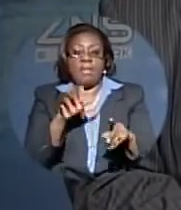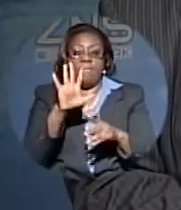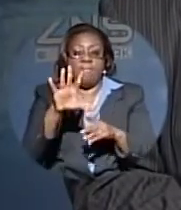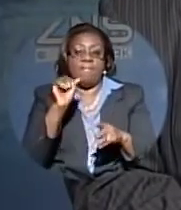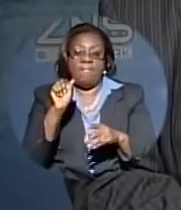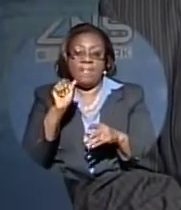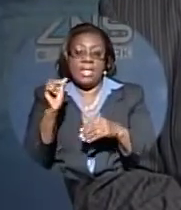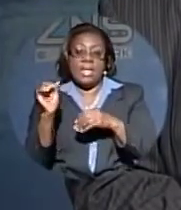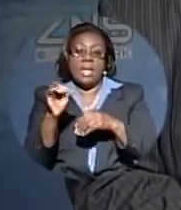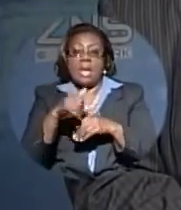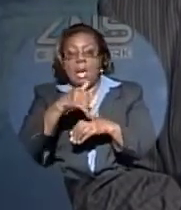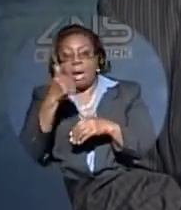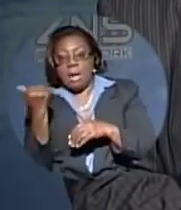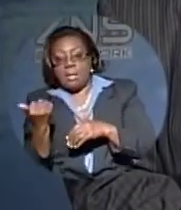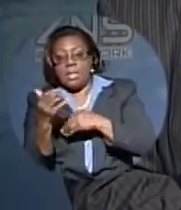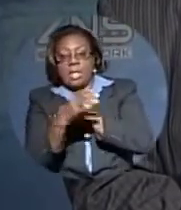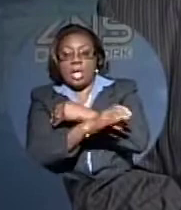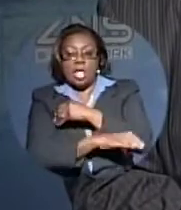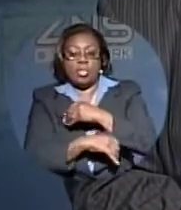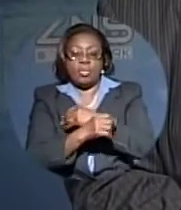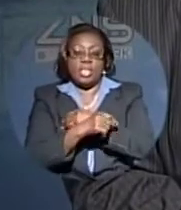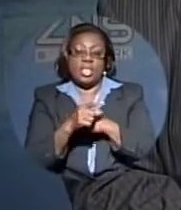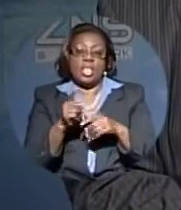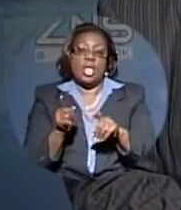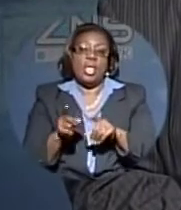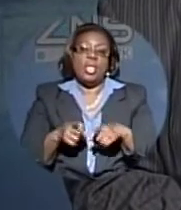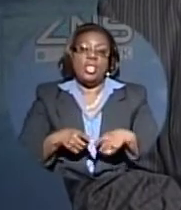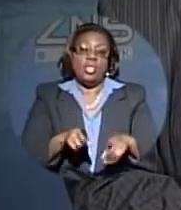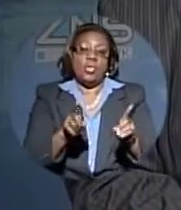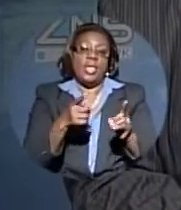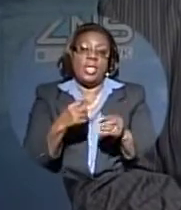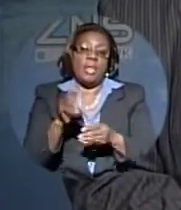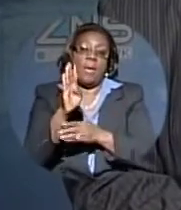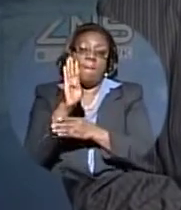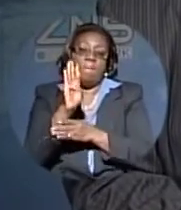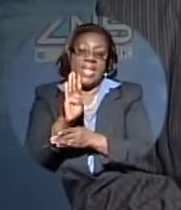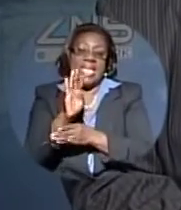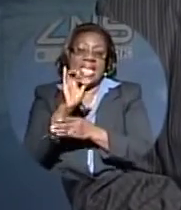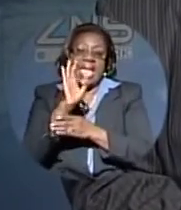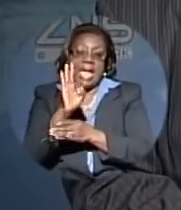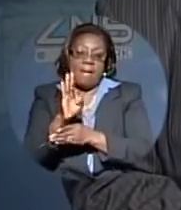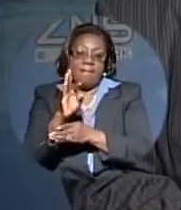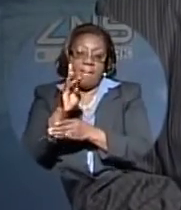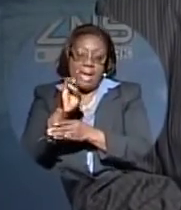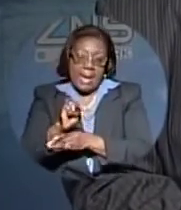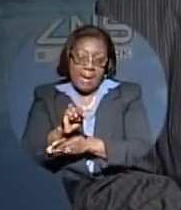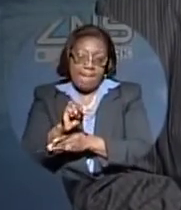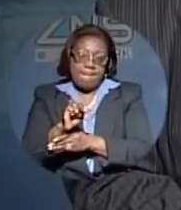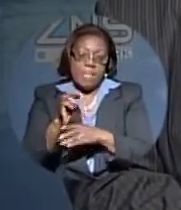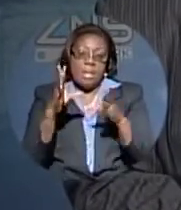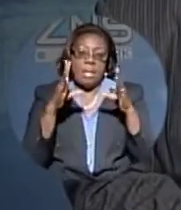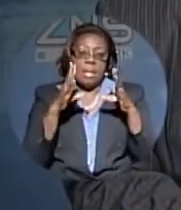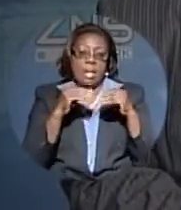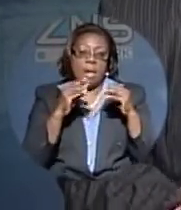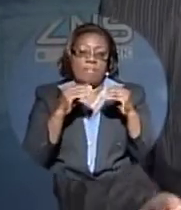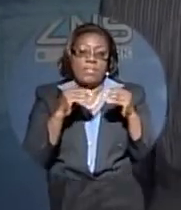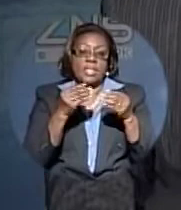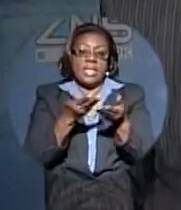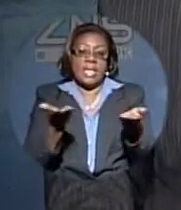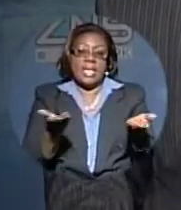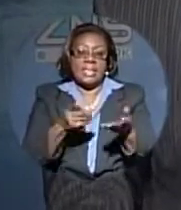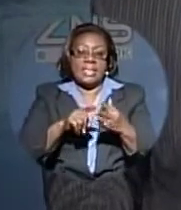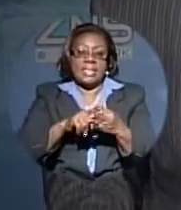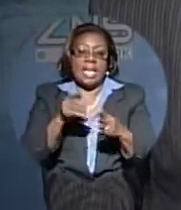International Global Leadership Summit set for the Sheridan Cable Beach Resort this week. Monday is day one of a four-day intensive seminar to